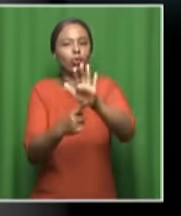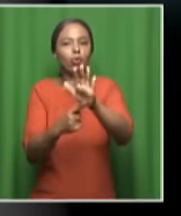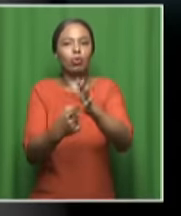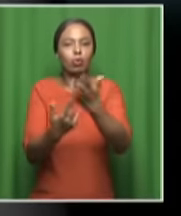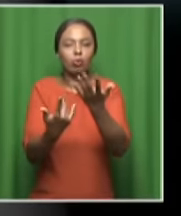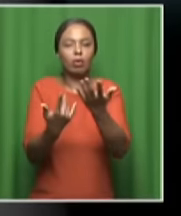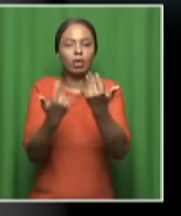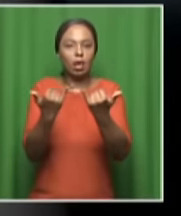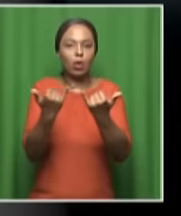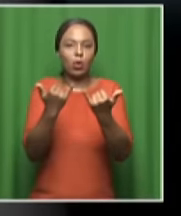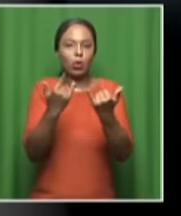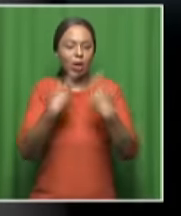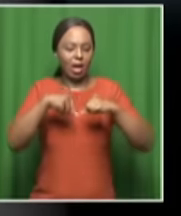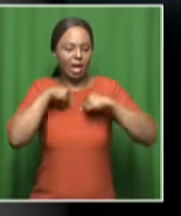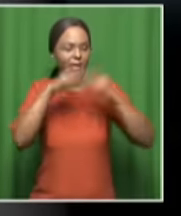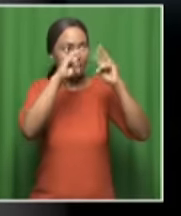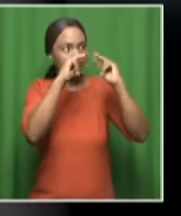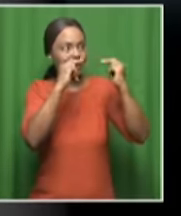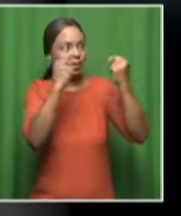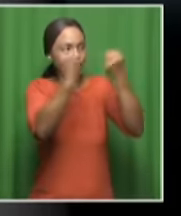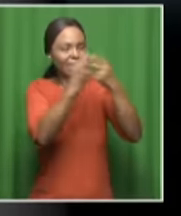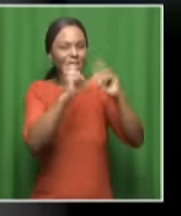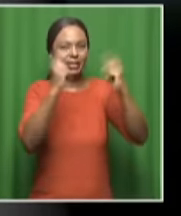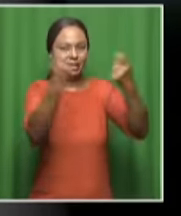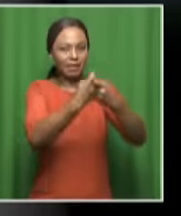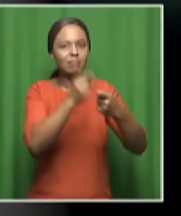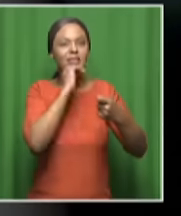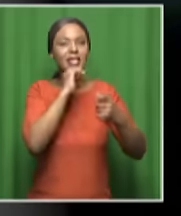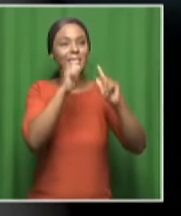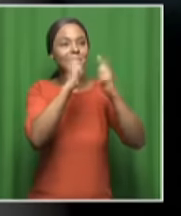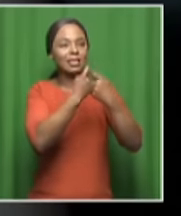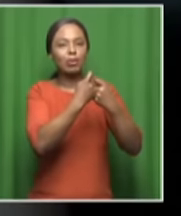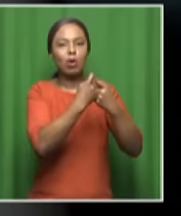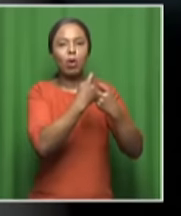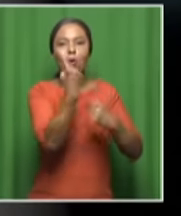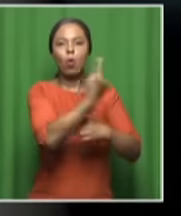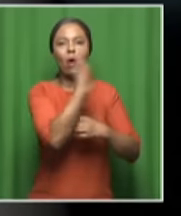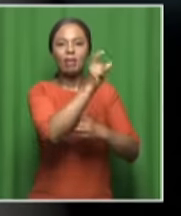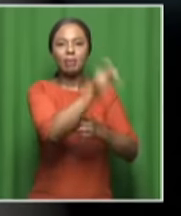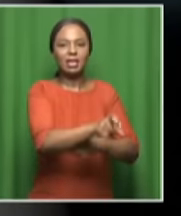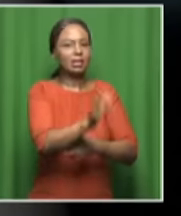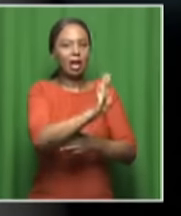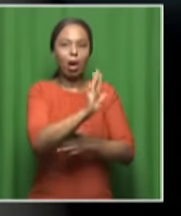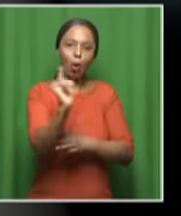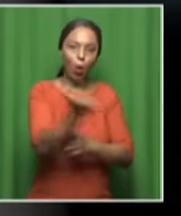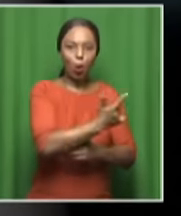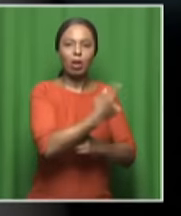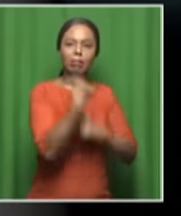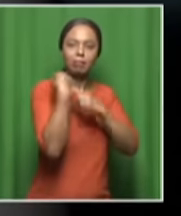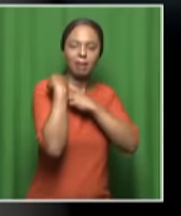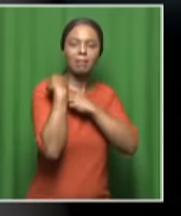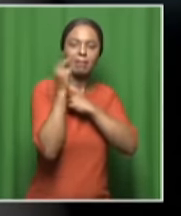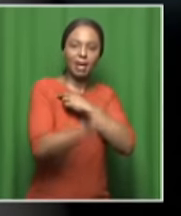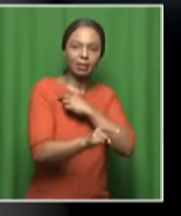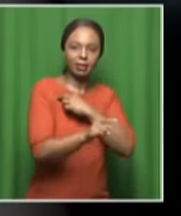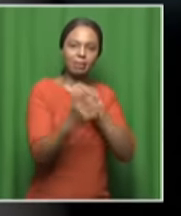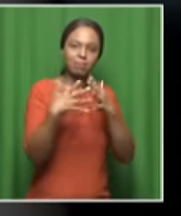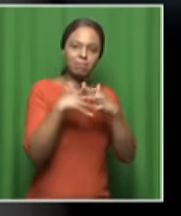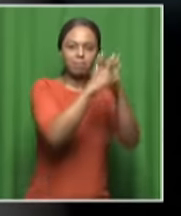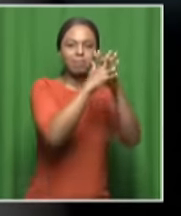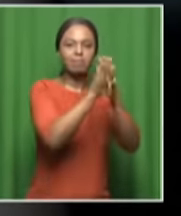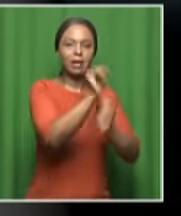is about the whole team, not just individuals. You know, I think Osman, his presence, yes, it's well and good,